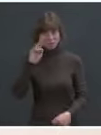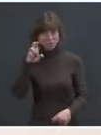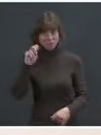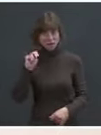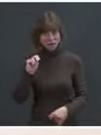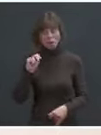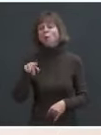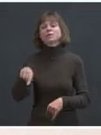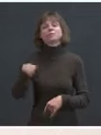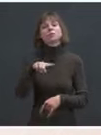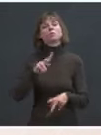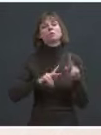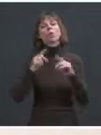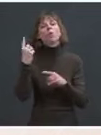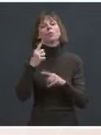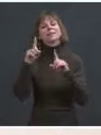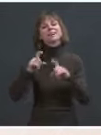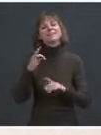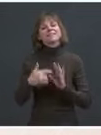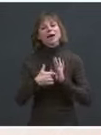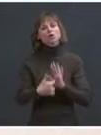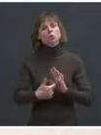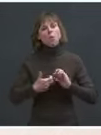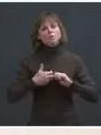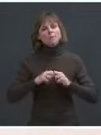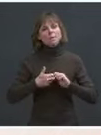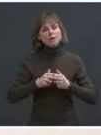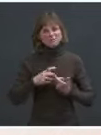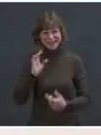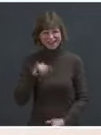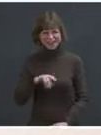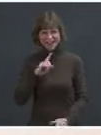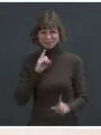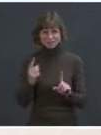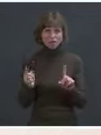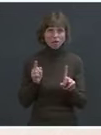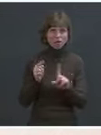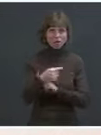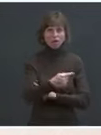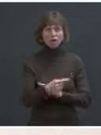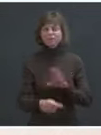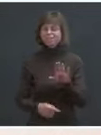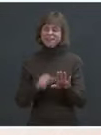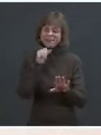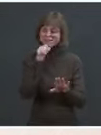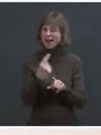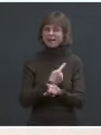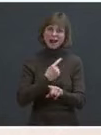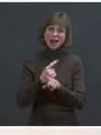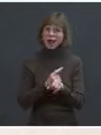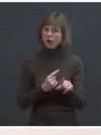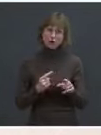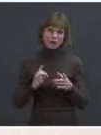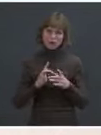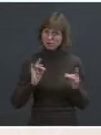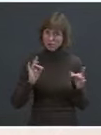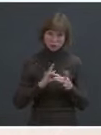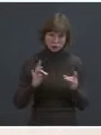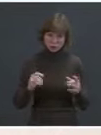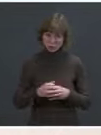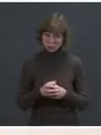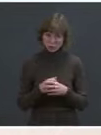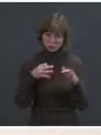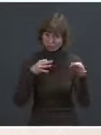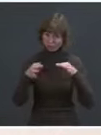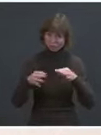show symptoms. That seems like a loophole. That's not an accurate depiction. There is an important role